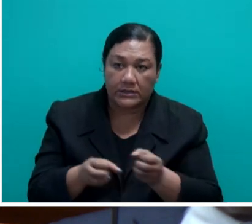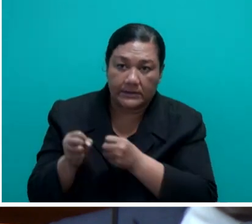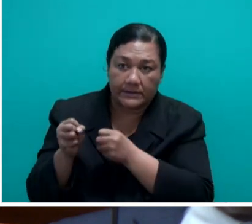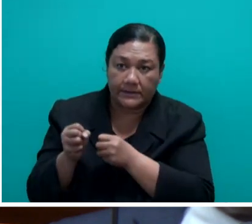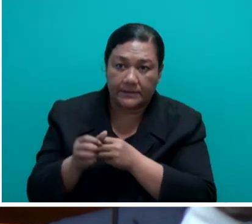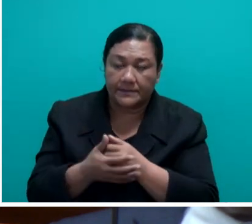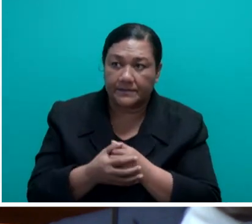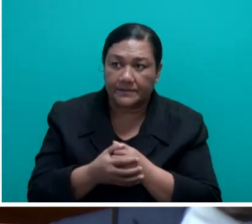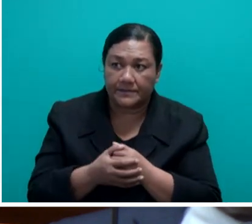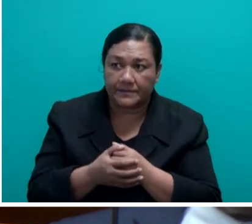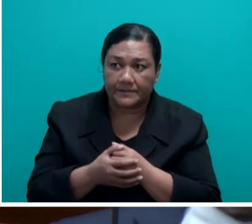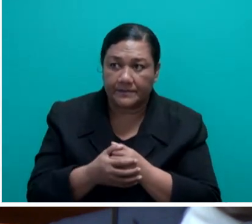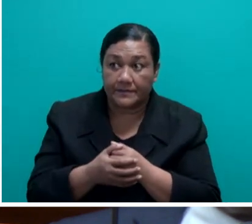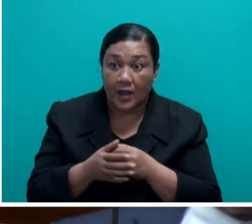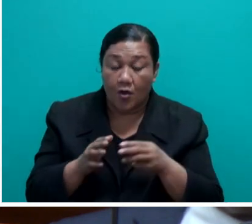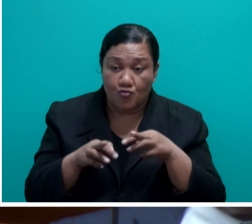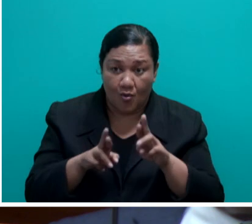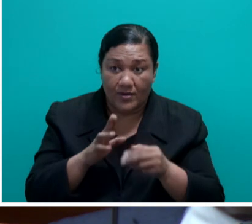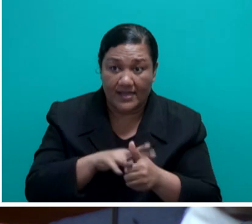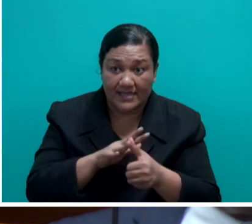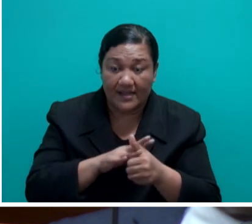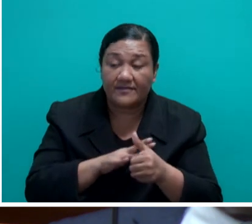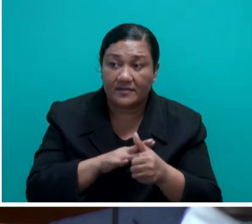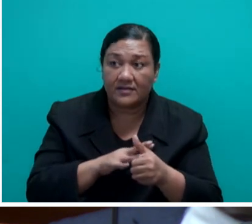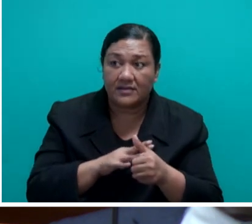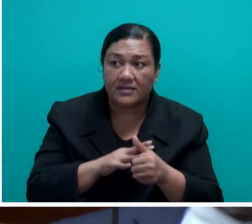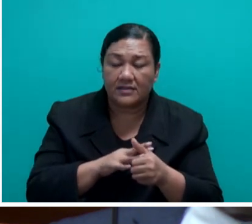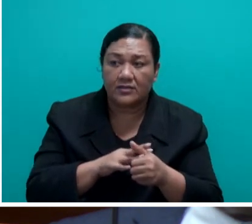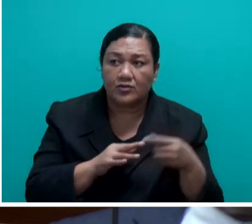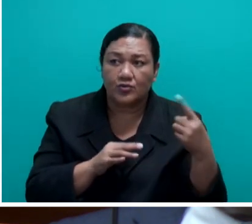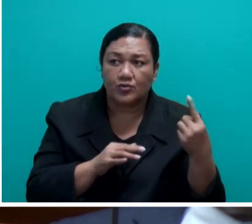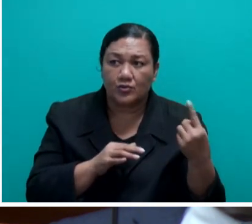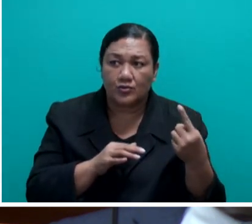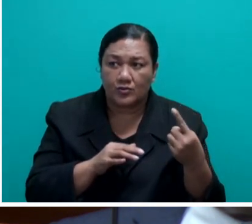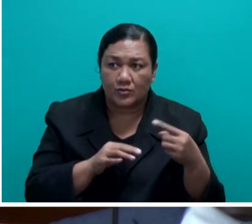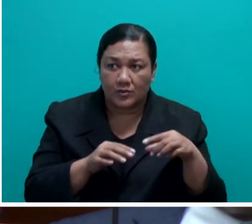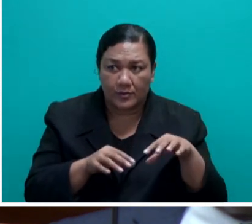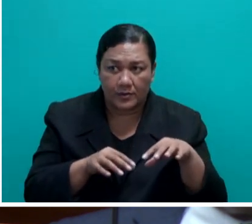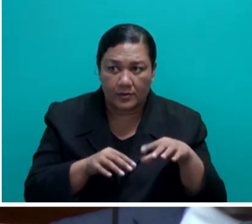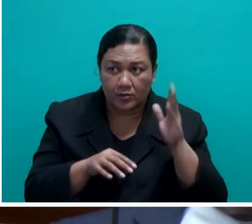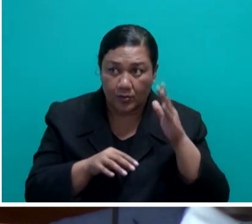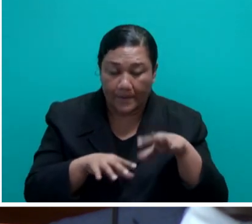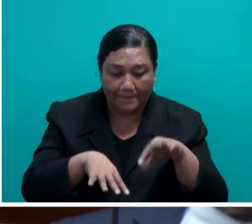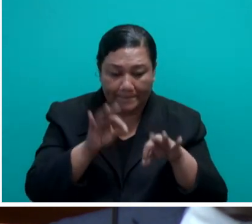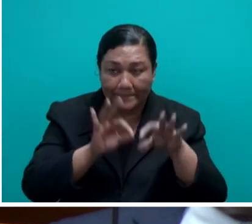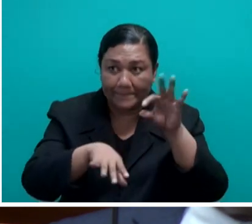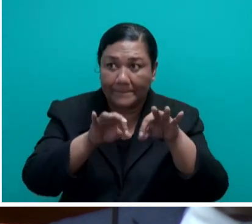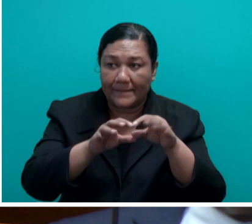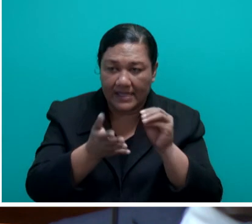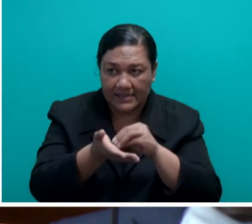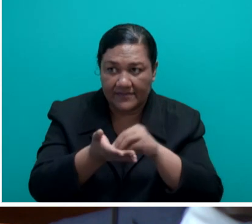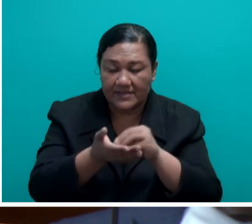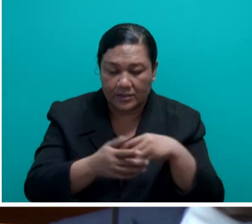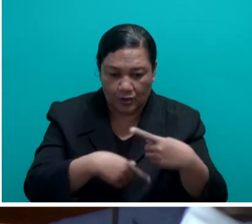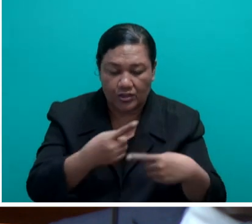Madam Deputy Speaker, the road access is serviceable by RSL and school pickup carriers continue to service the settlement.